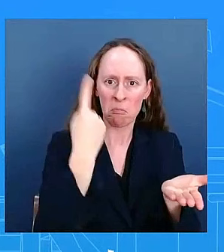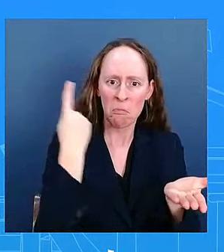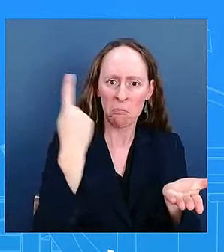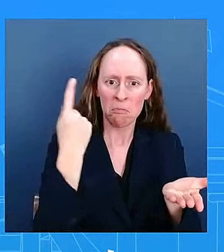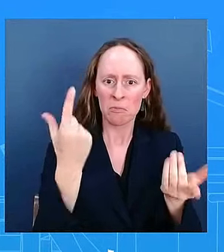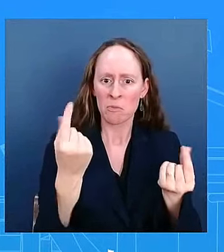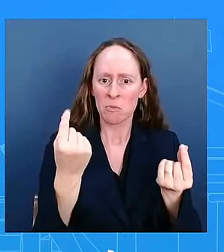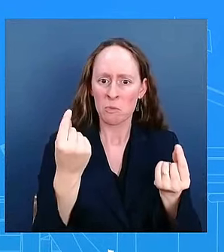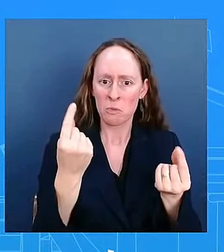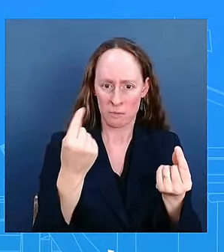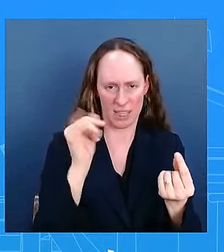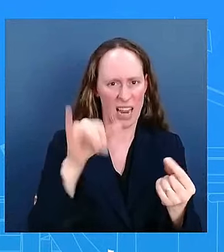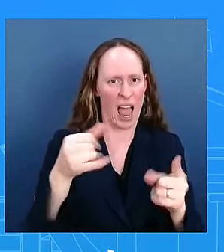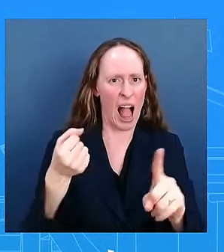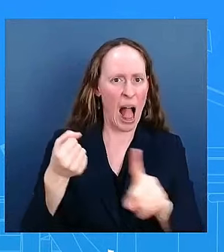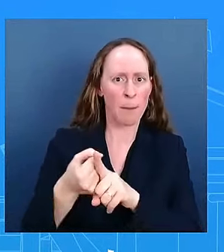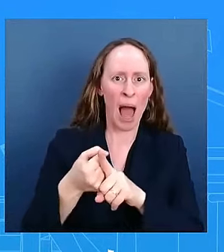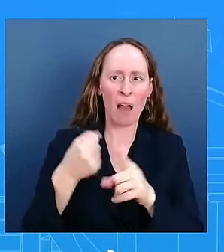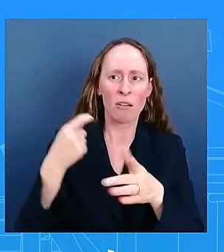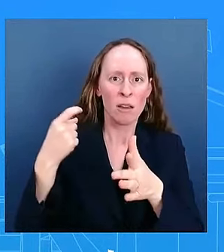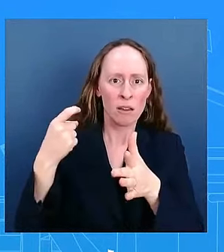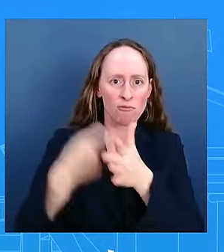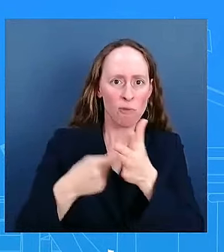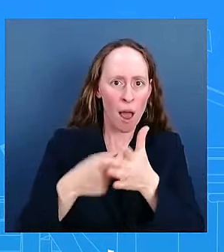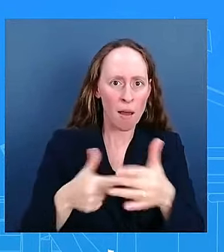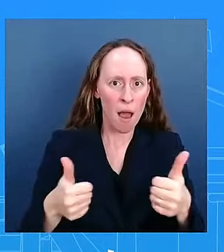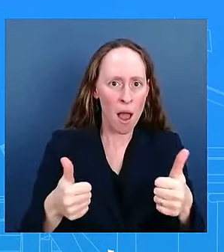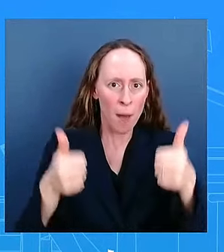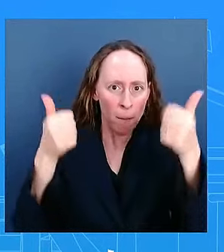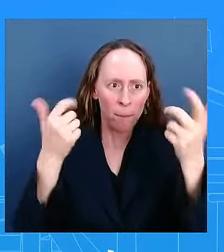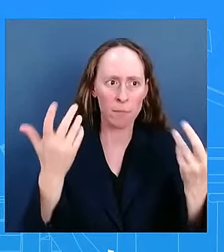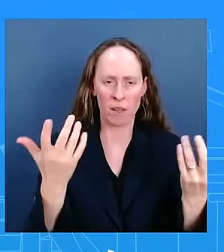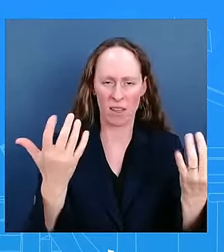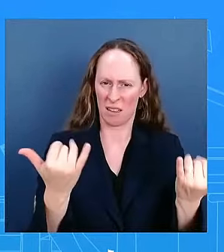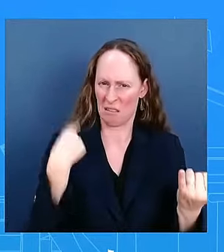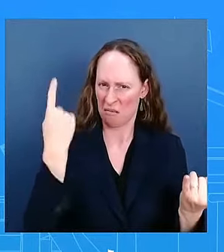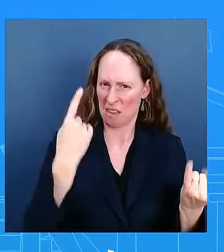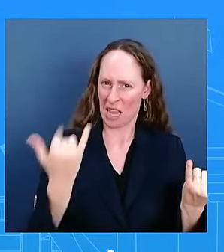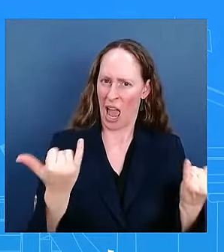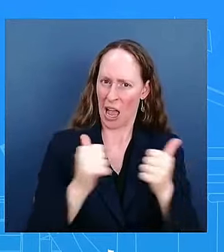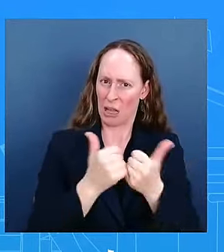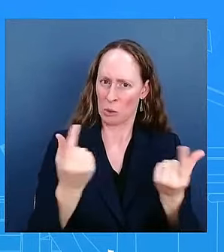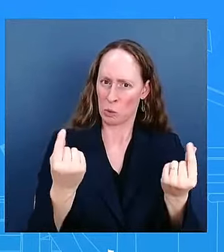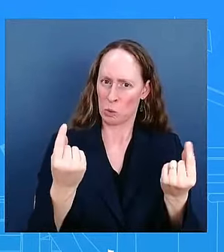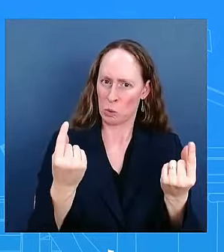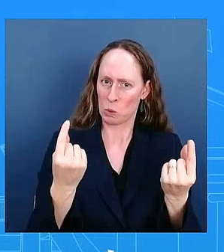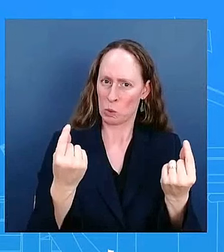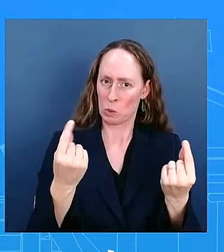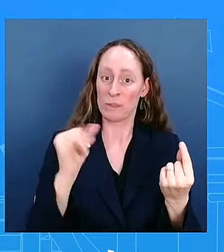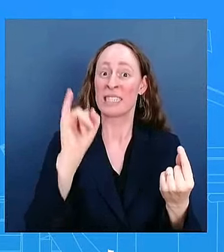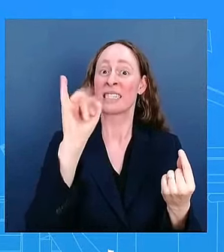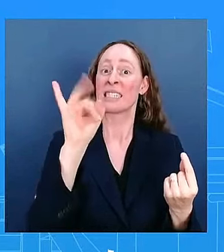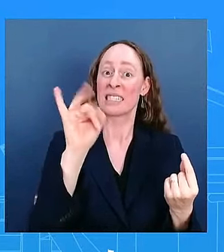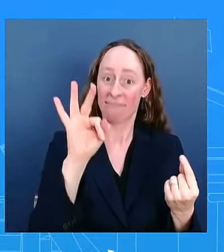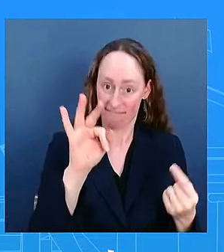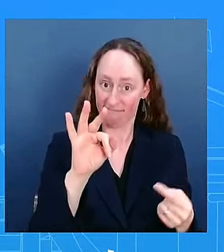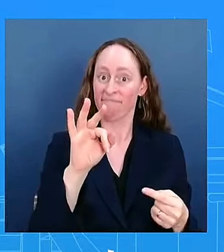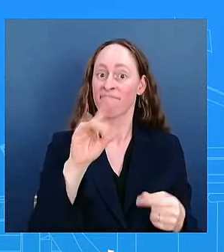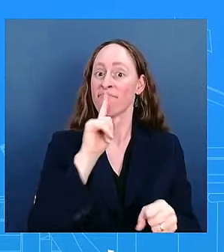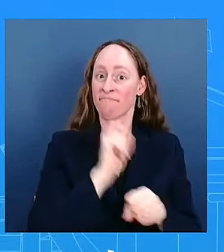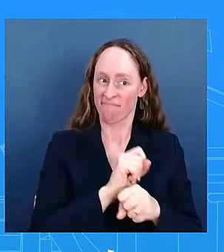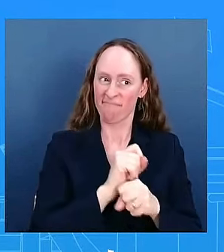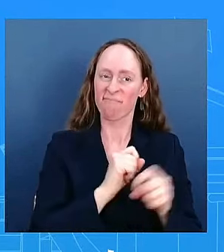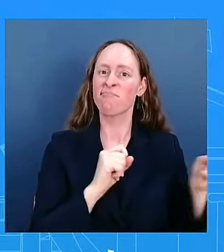can you do now over the next three months if he were to win the election to secure the